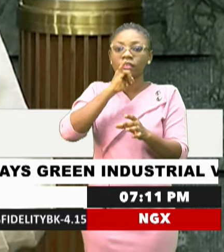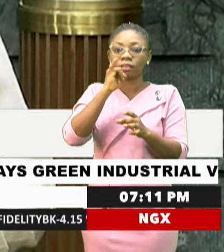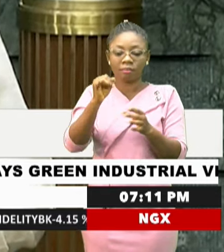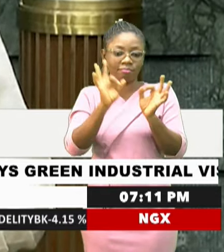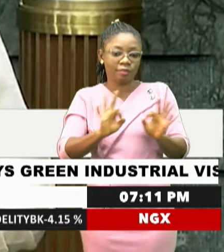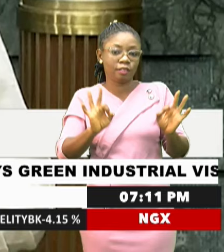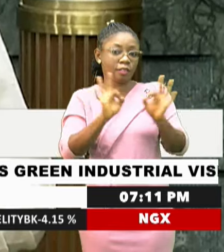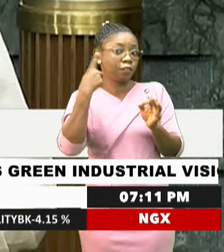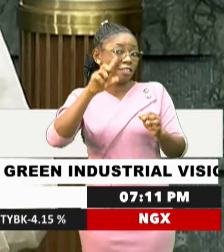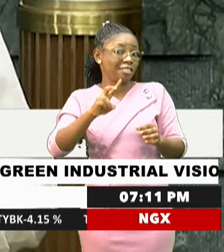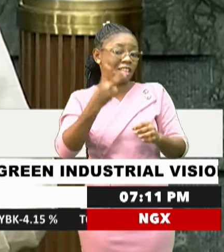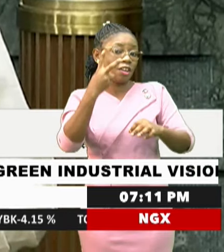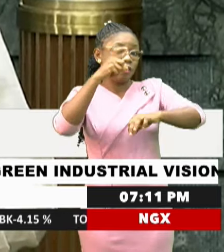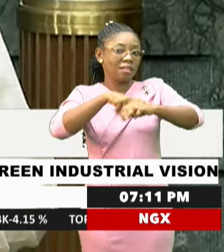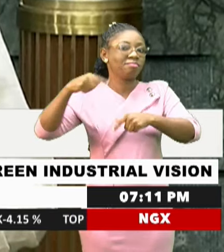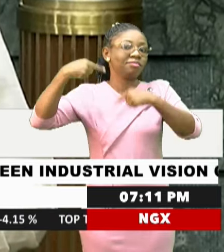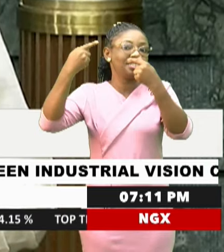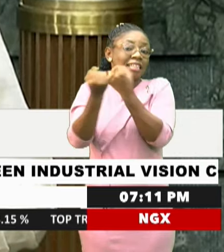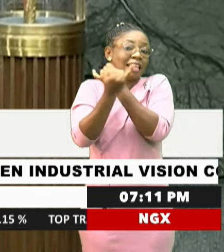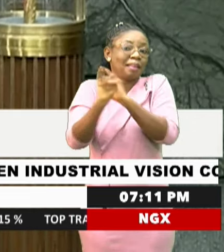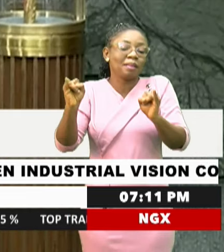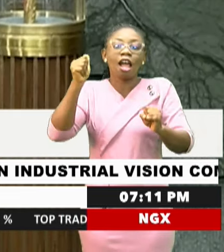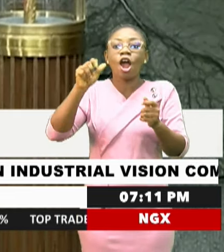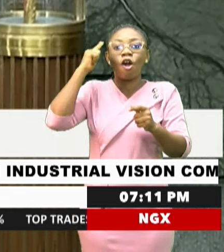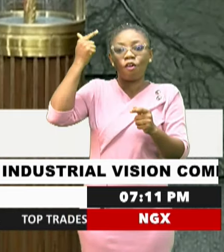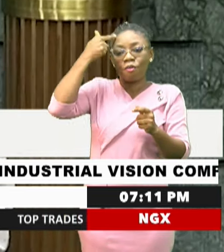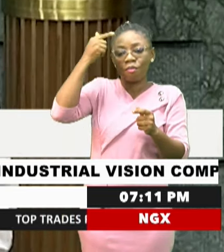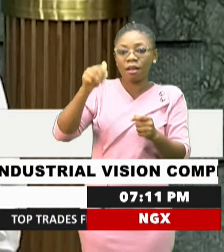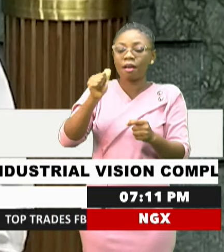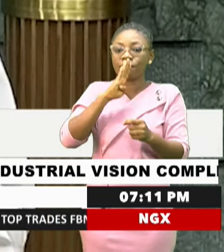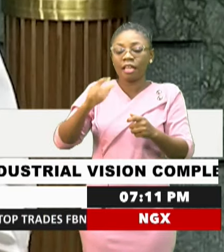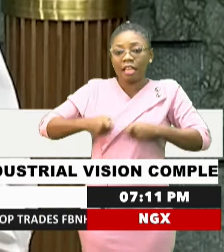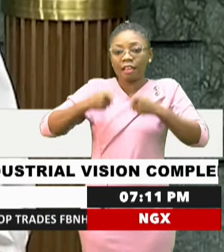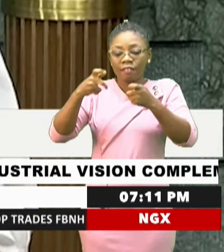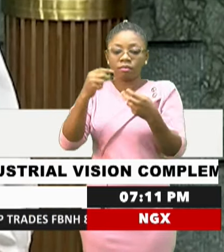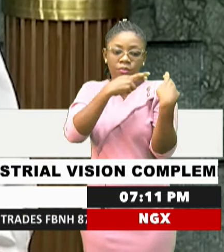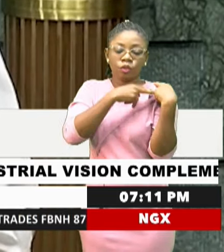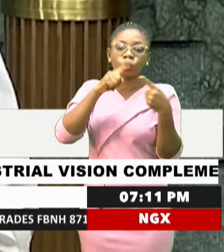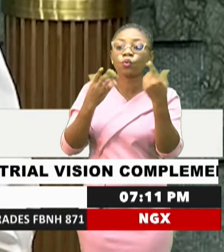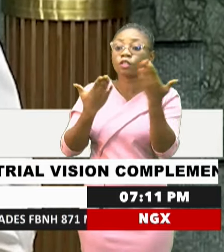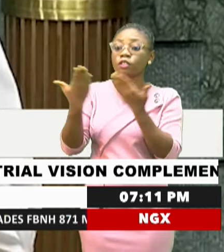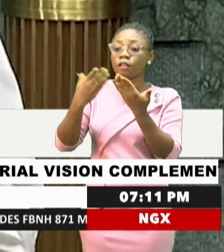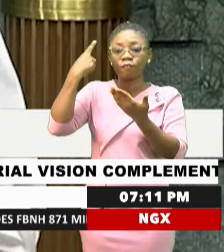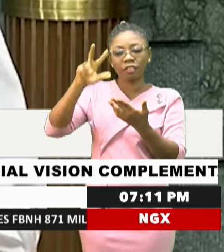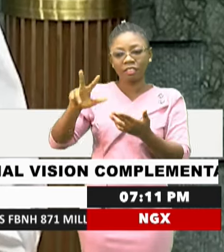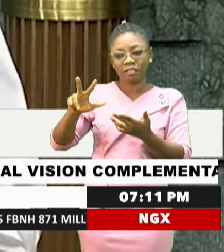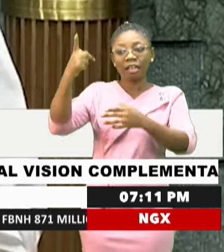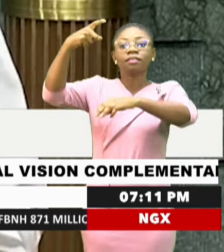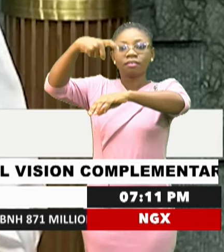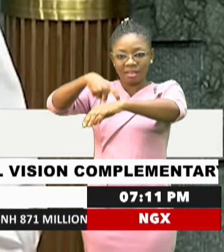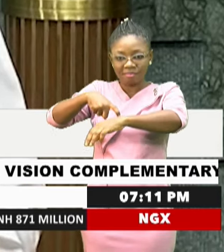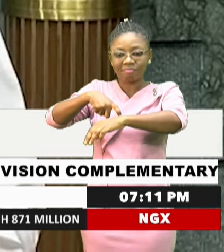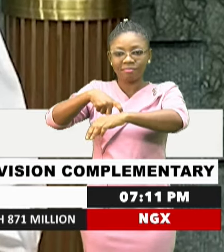for the second time since independence, a government has been given the mandate to serve for a third consecutive term.